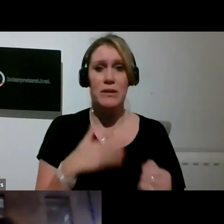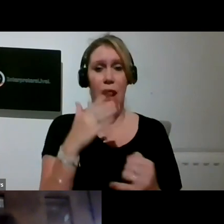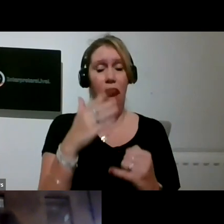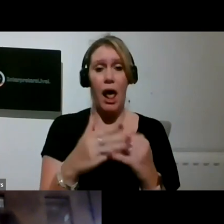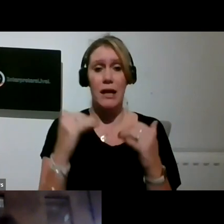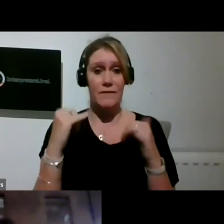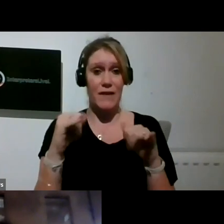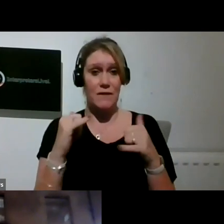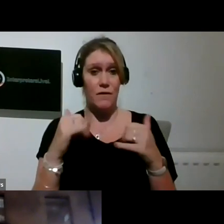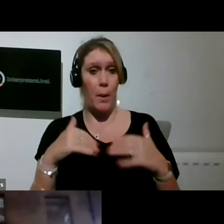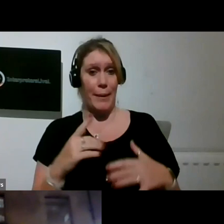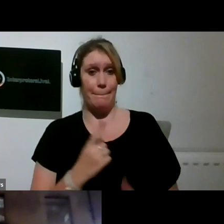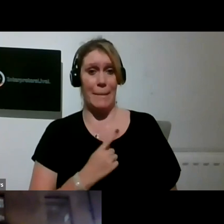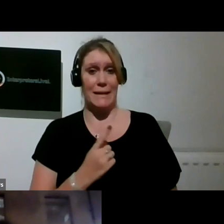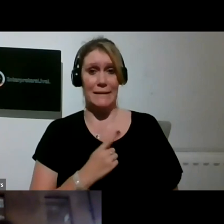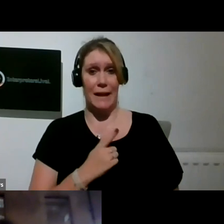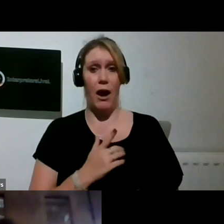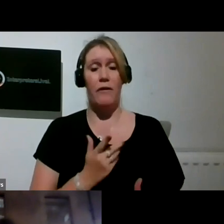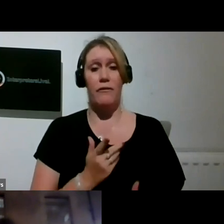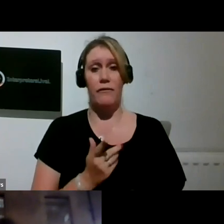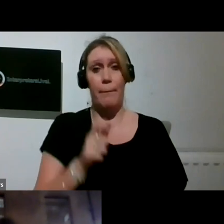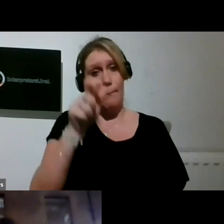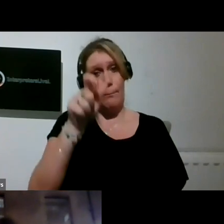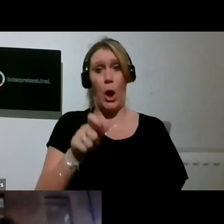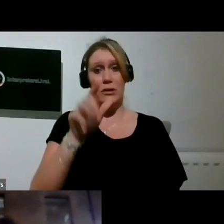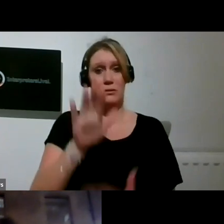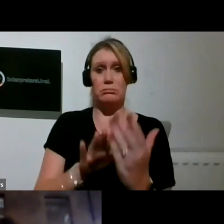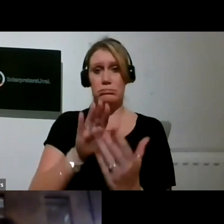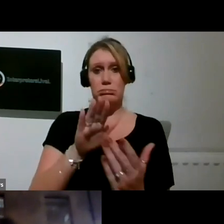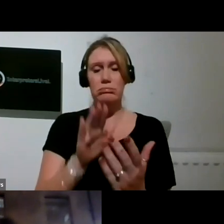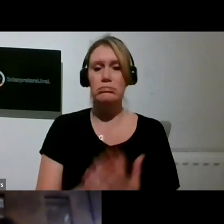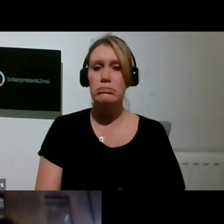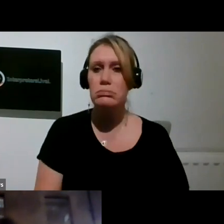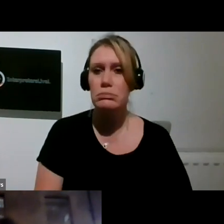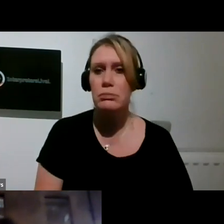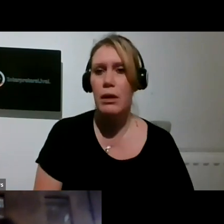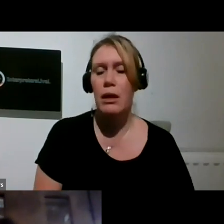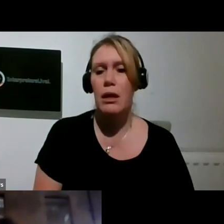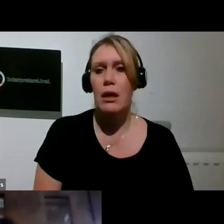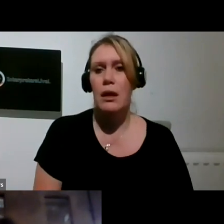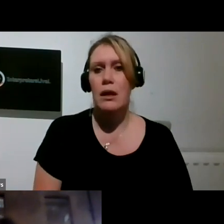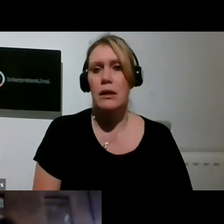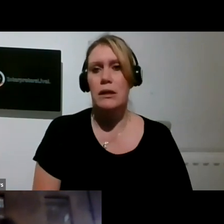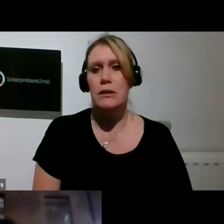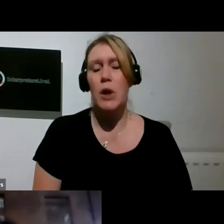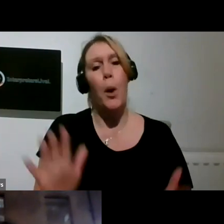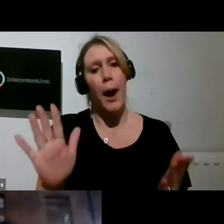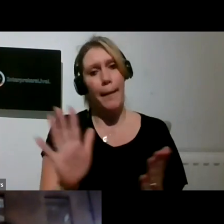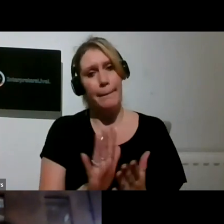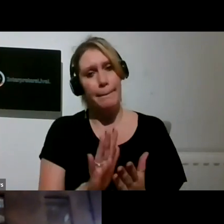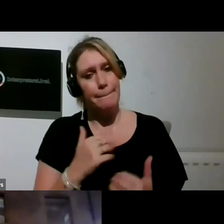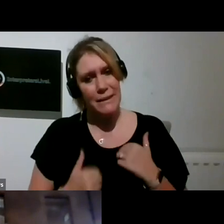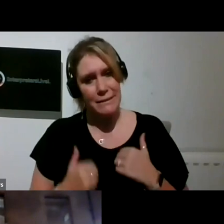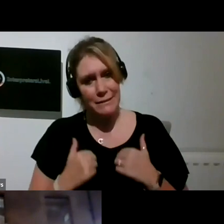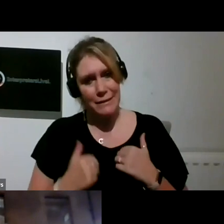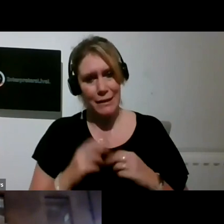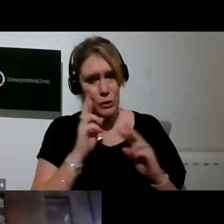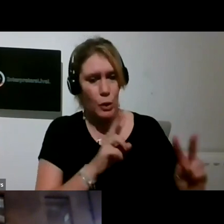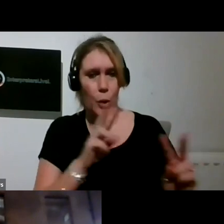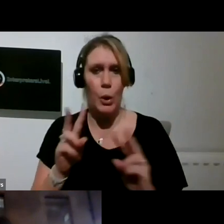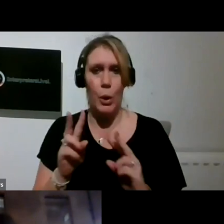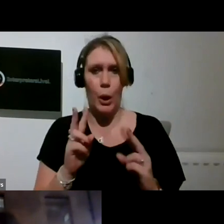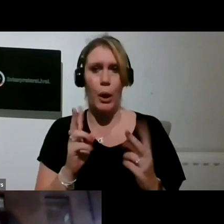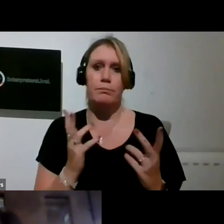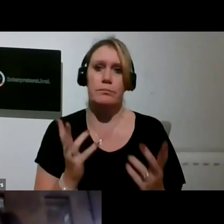attended in person. So I'm really looking forward to observing and enjoying and being enriched by what